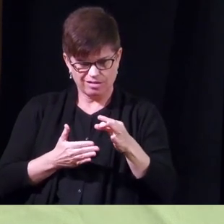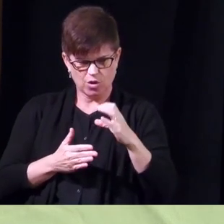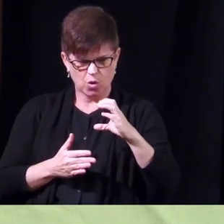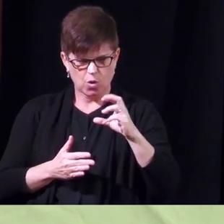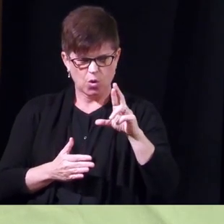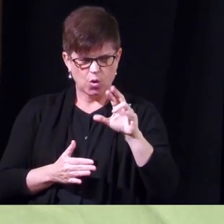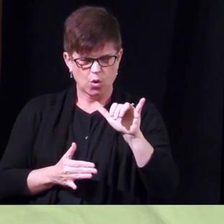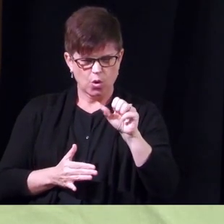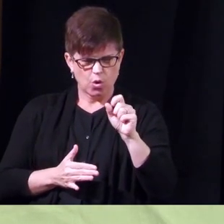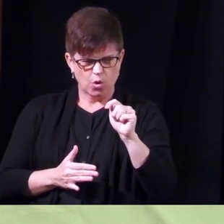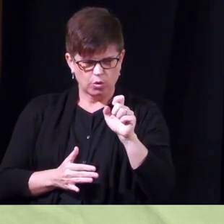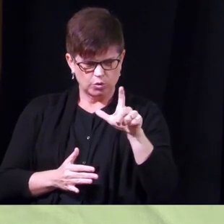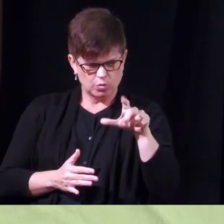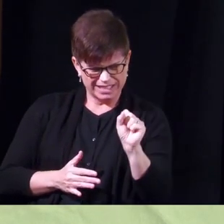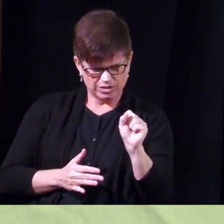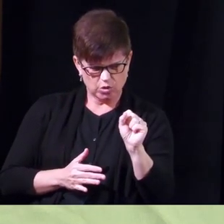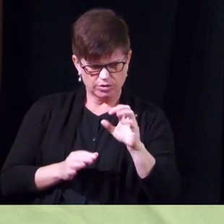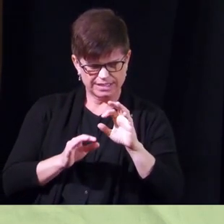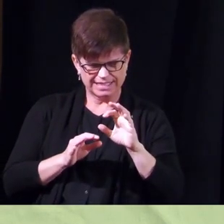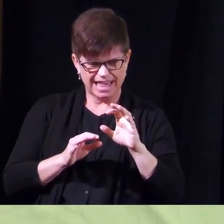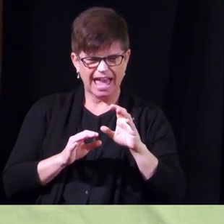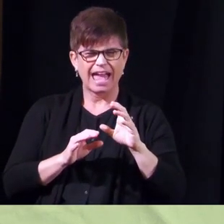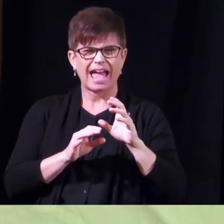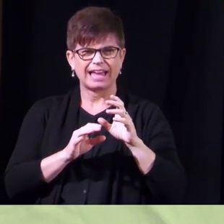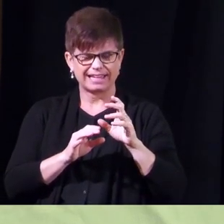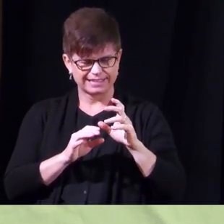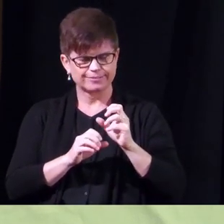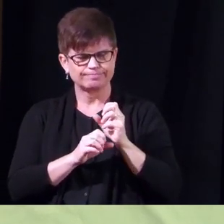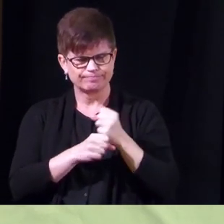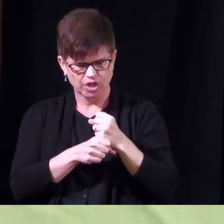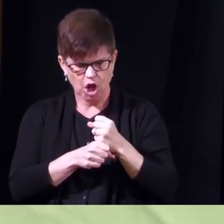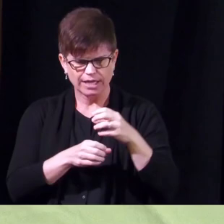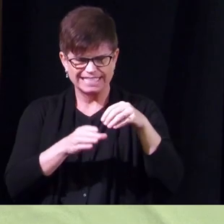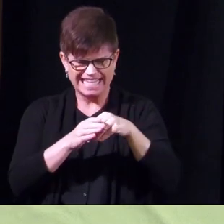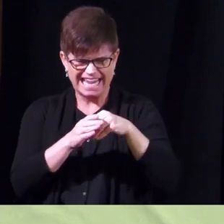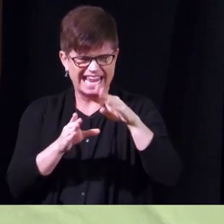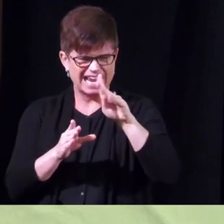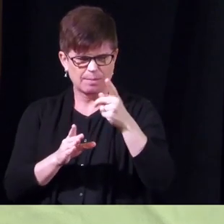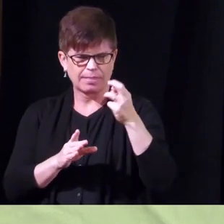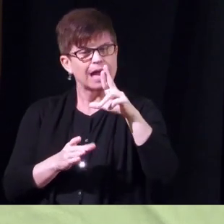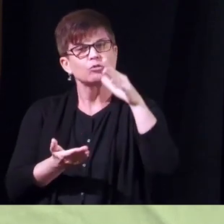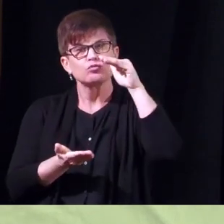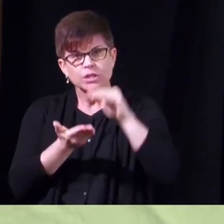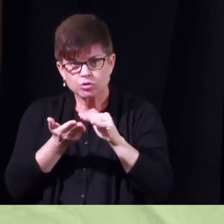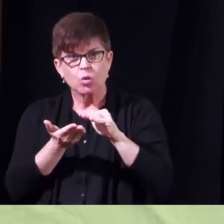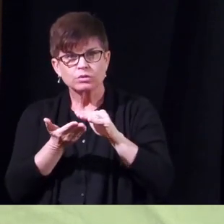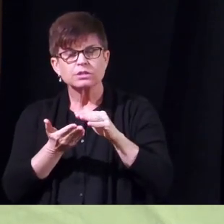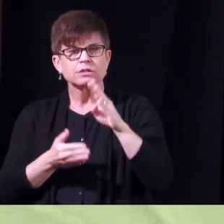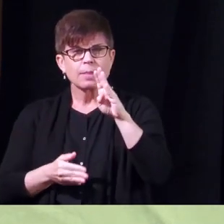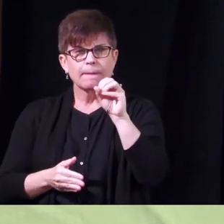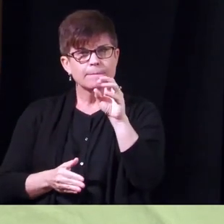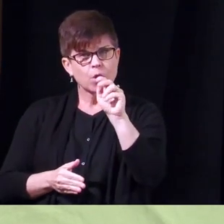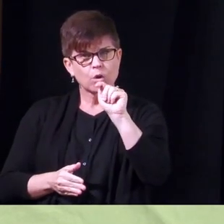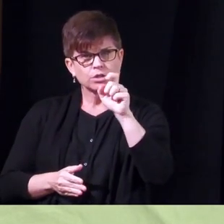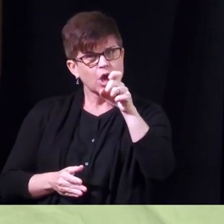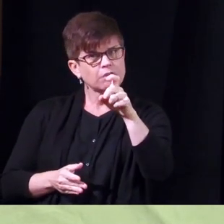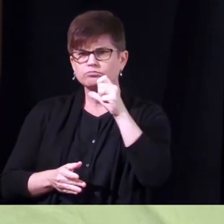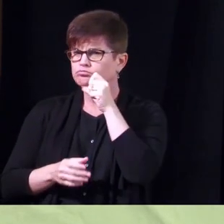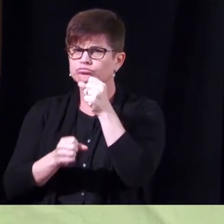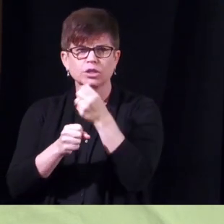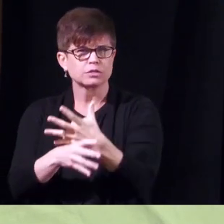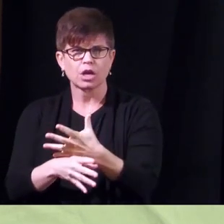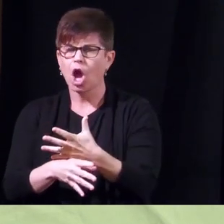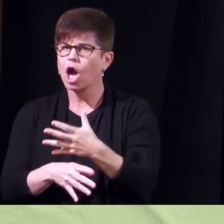from the suprapubic tube uh and uh we've been doing that a number of years but uh no it doesn't actually cause uh